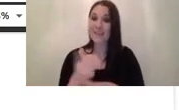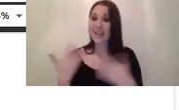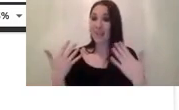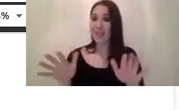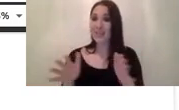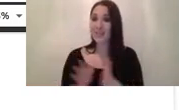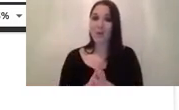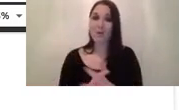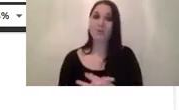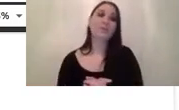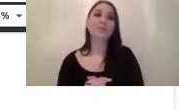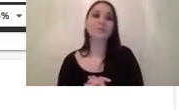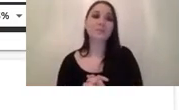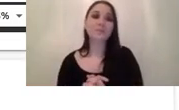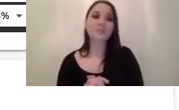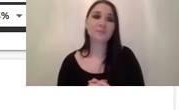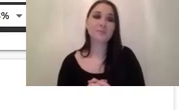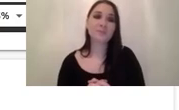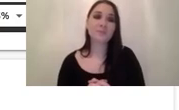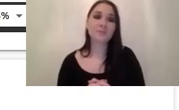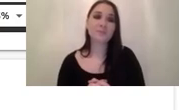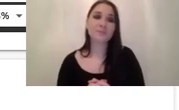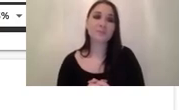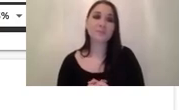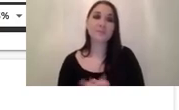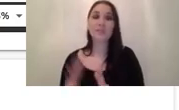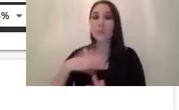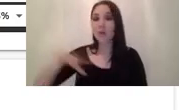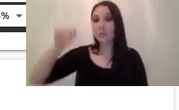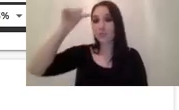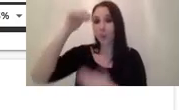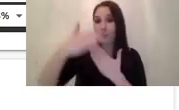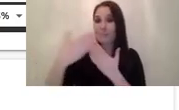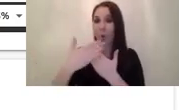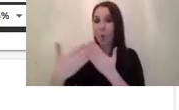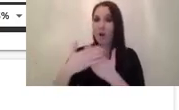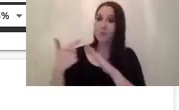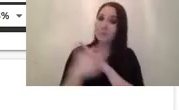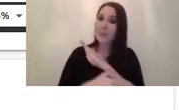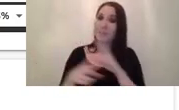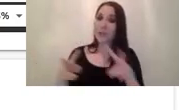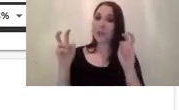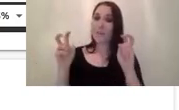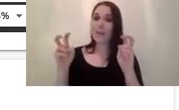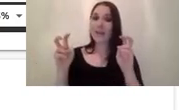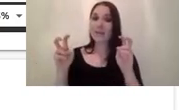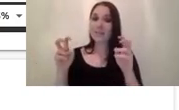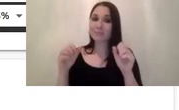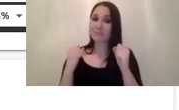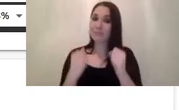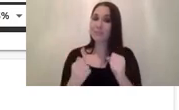to to talk about today uh if you want to go uh deeper into the topics i strongly suggest you going to